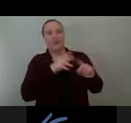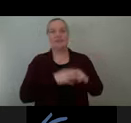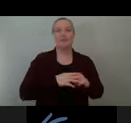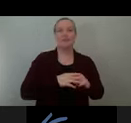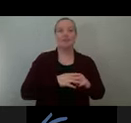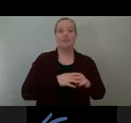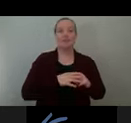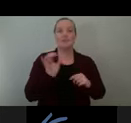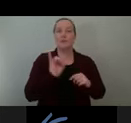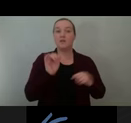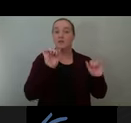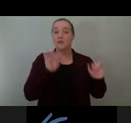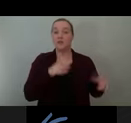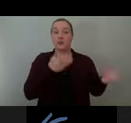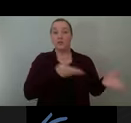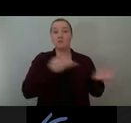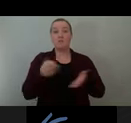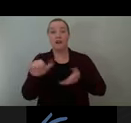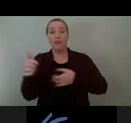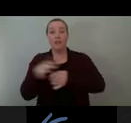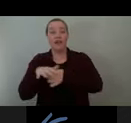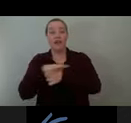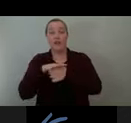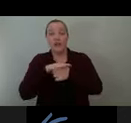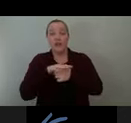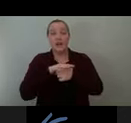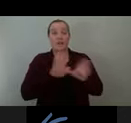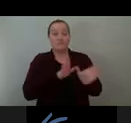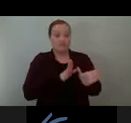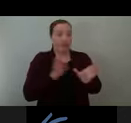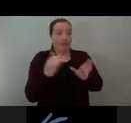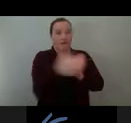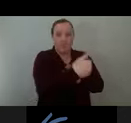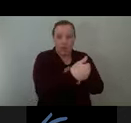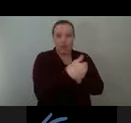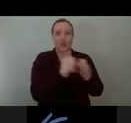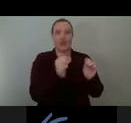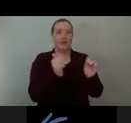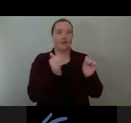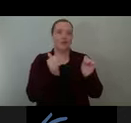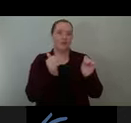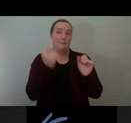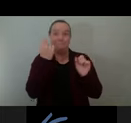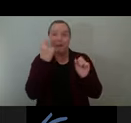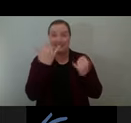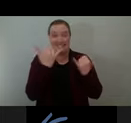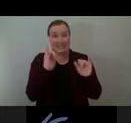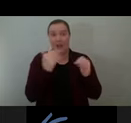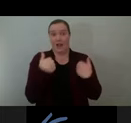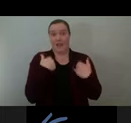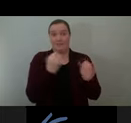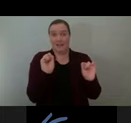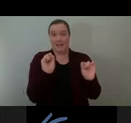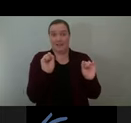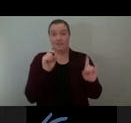the film cover of the bucket can be applied so that all its safety features and functionality remain intact. The dome traffic safety mirror